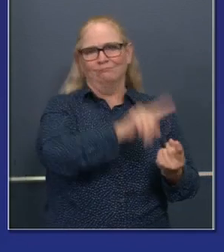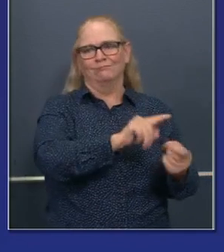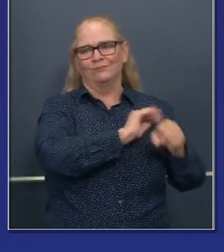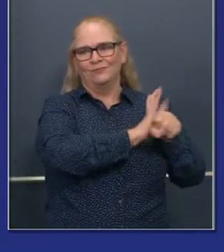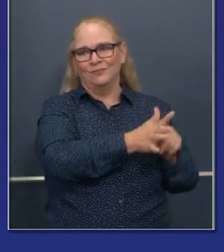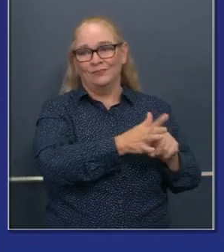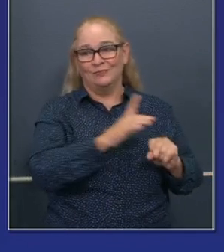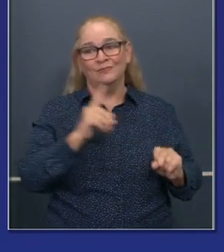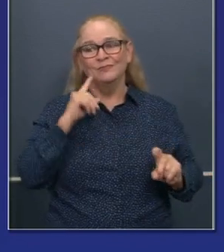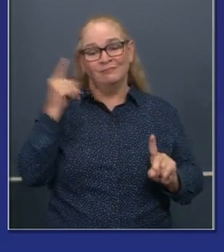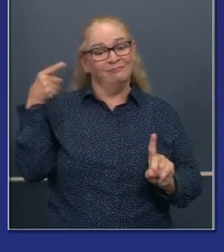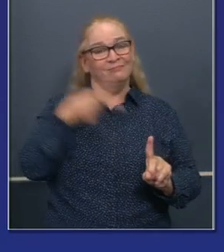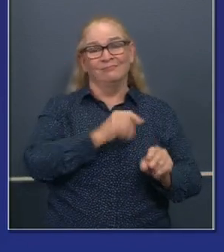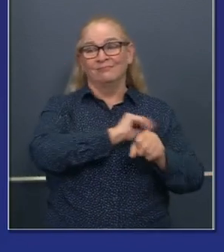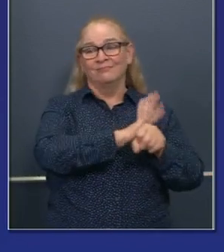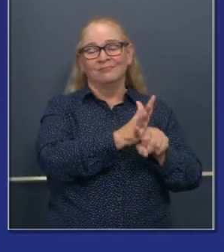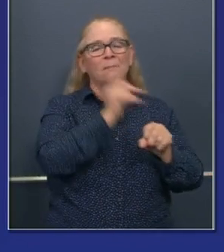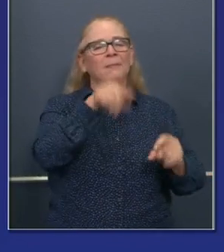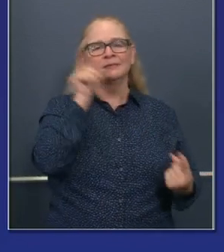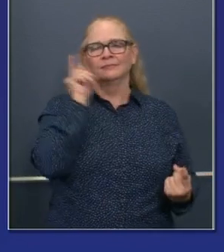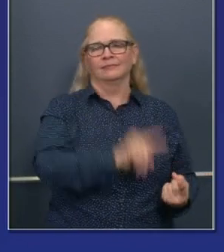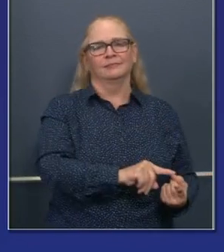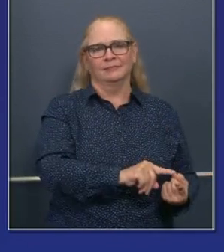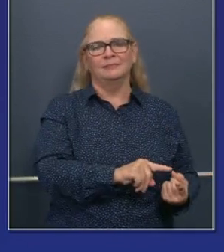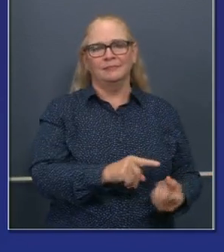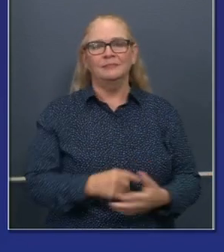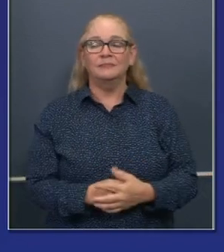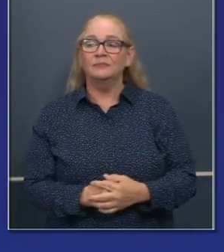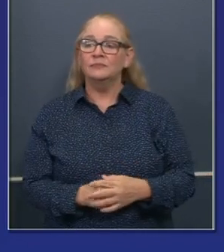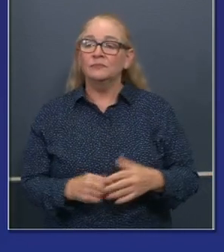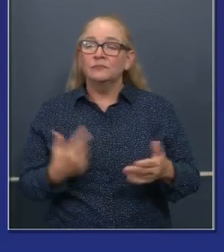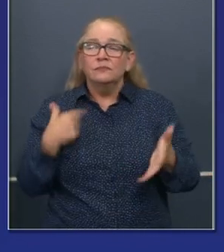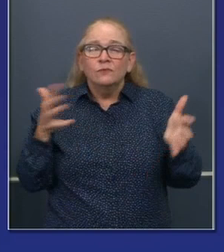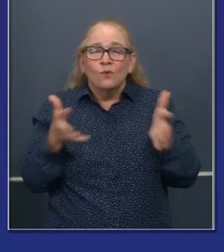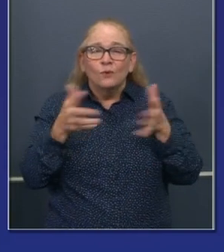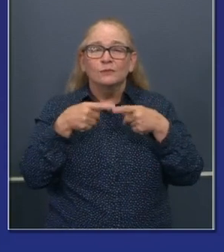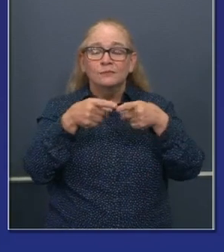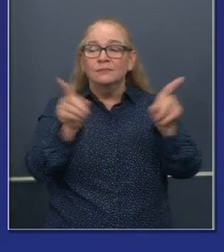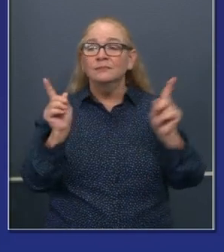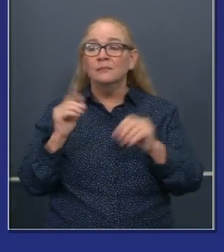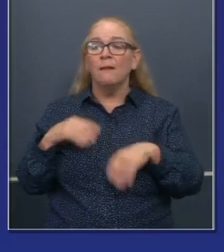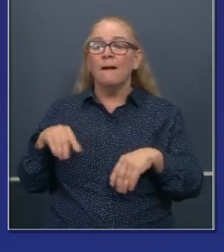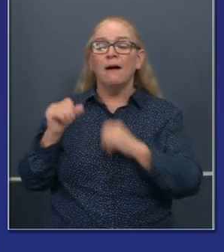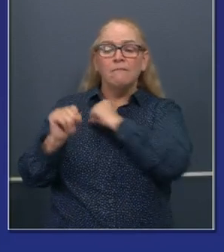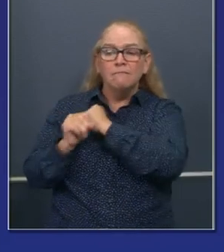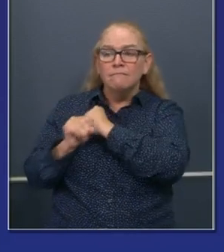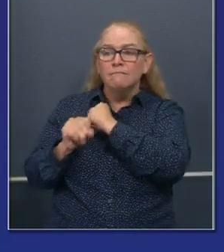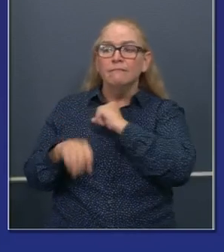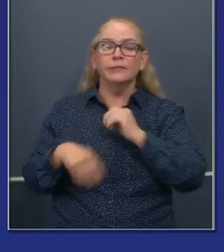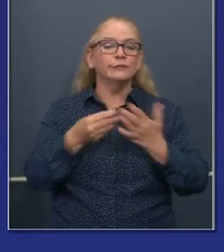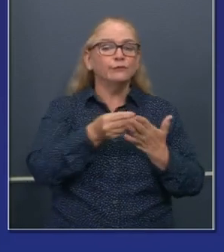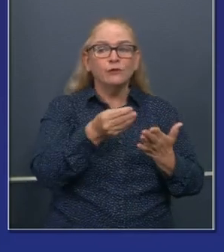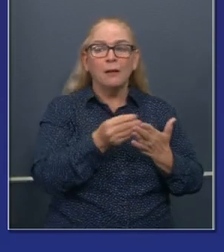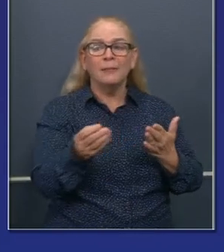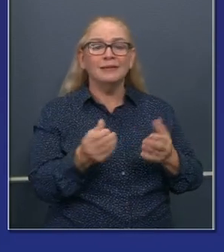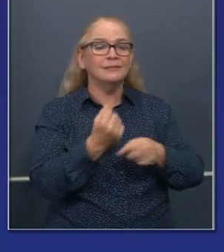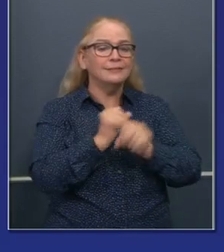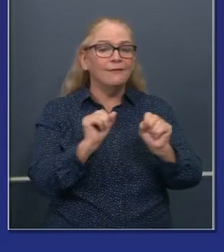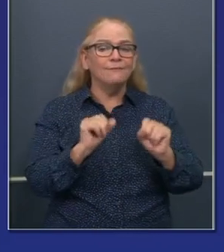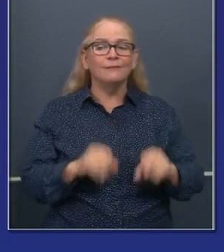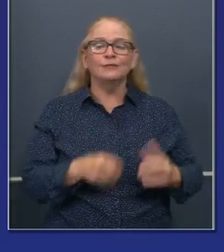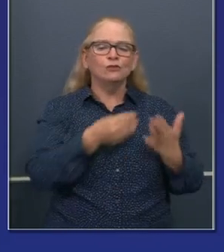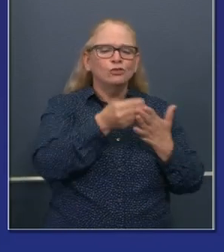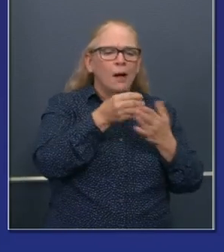launched the shop safe, shop local campaign, hashtag shop safe, shop local to help support